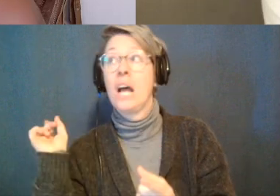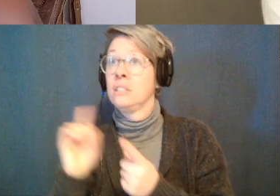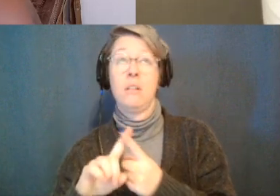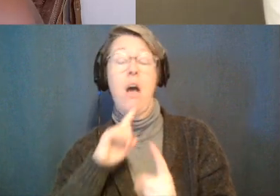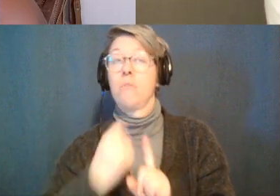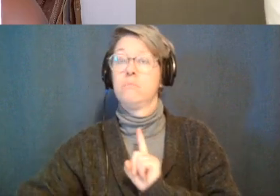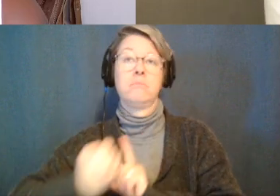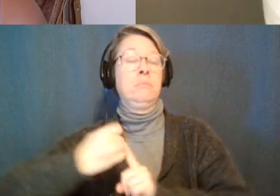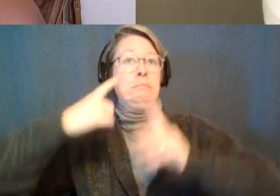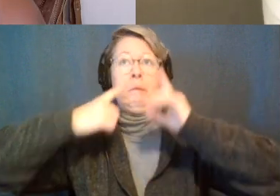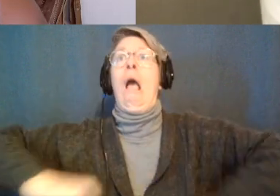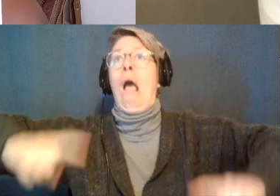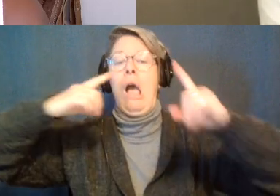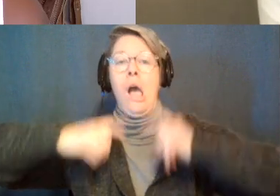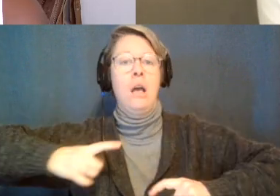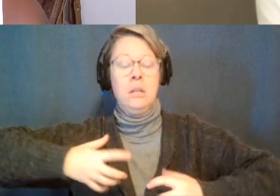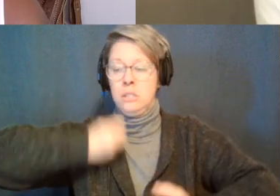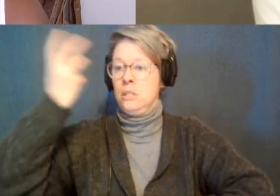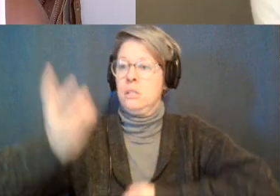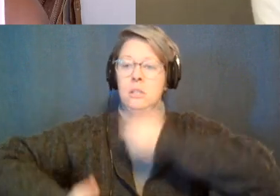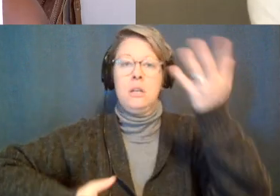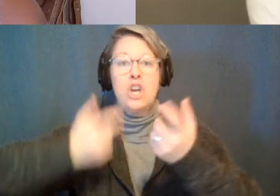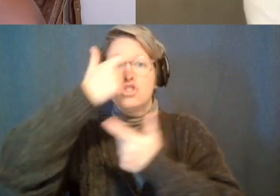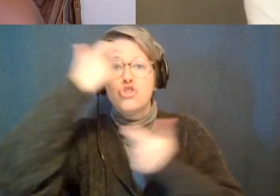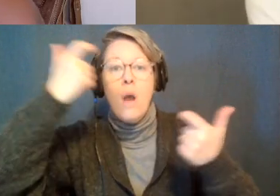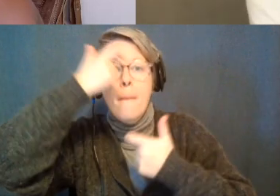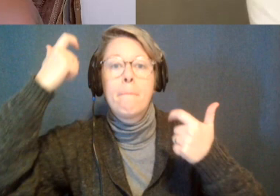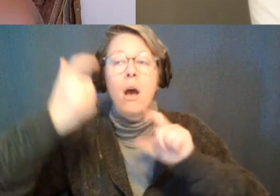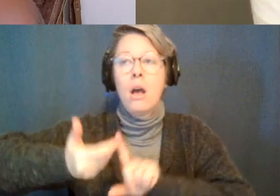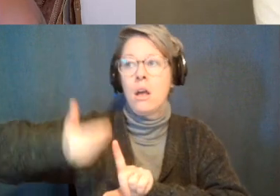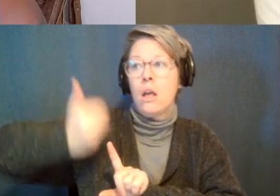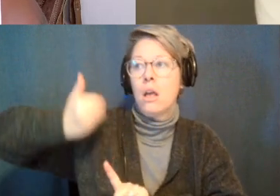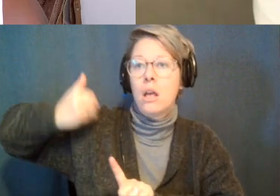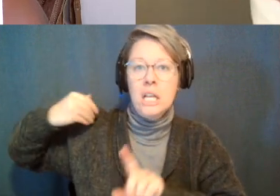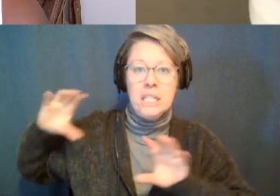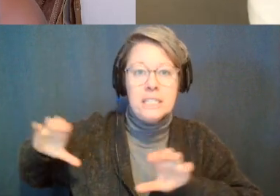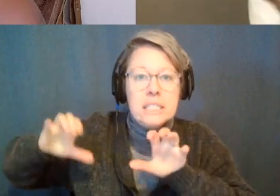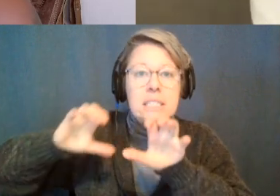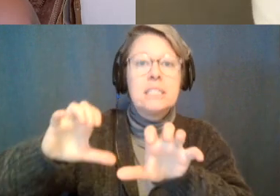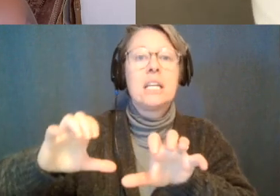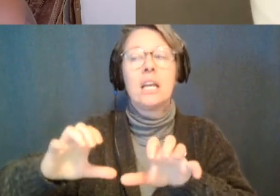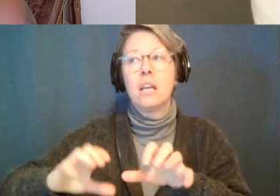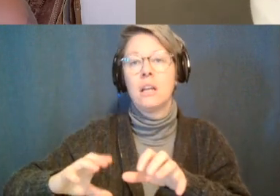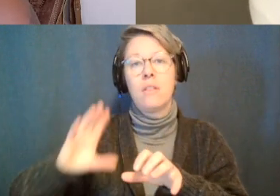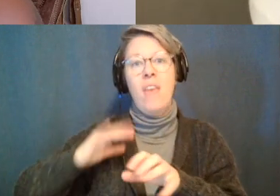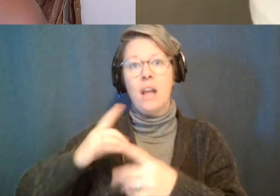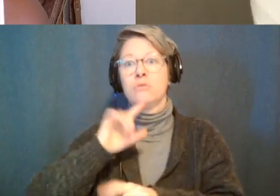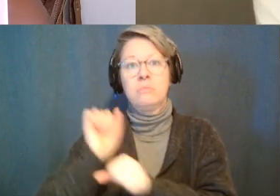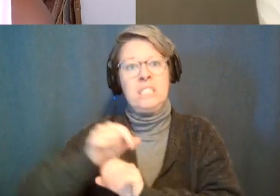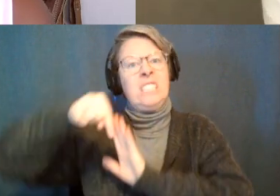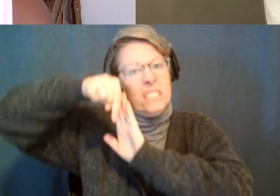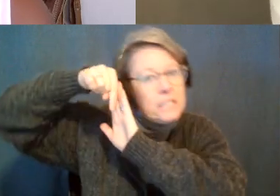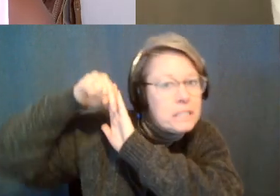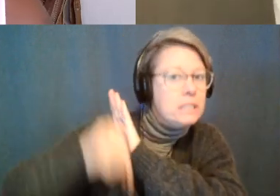bring up all the weird traumatic programs that were set in my mind that got me to this place so it's more like you're actually